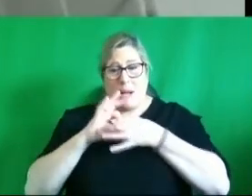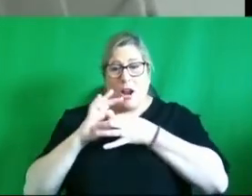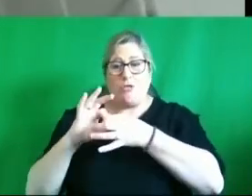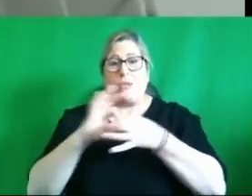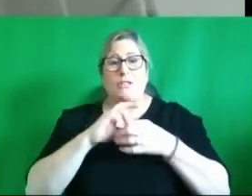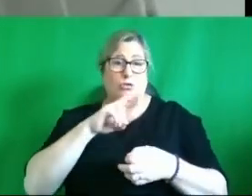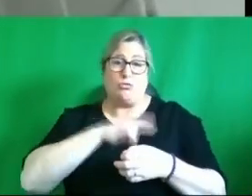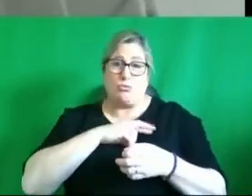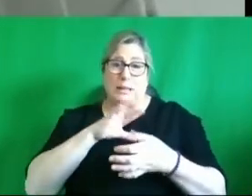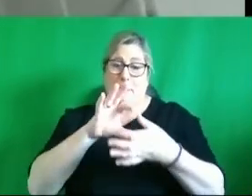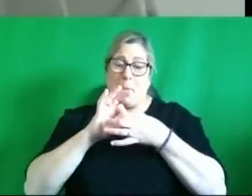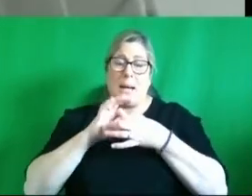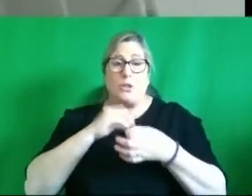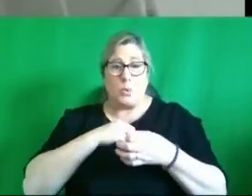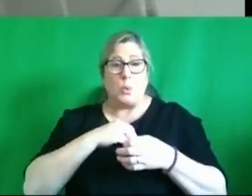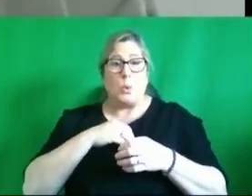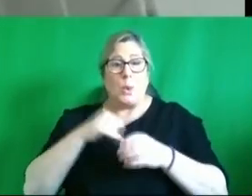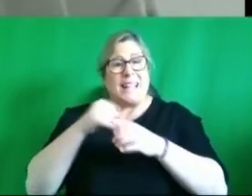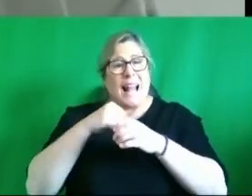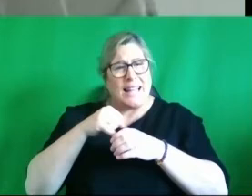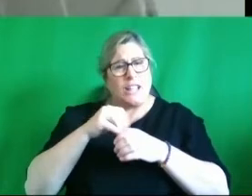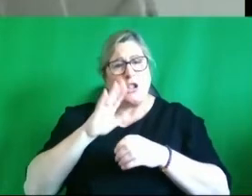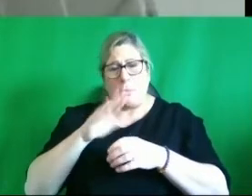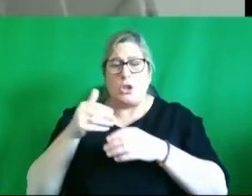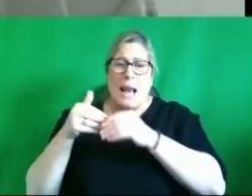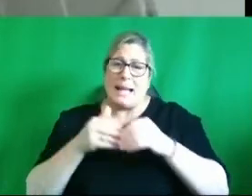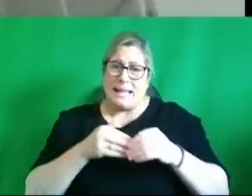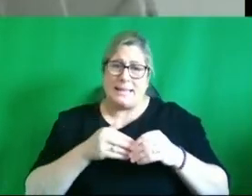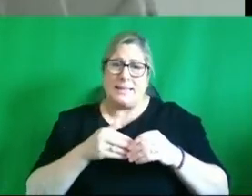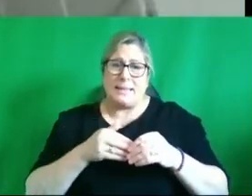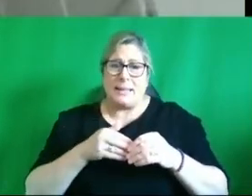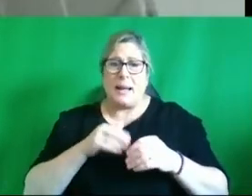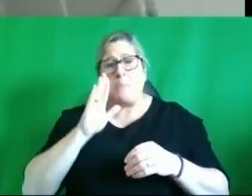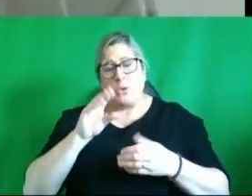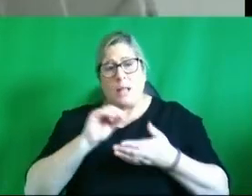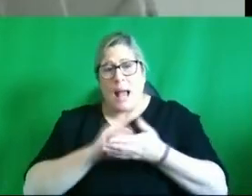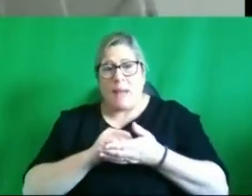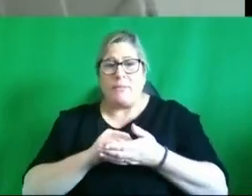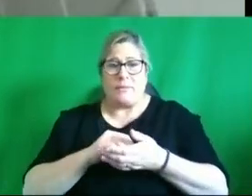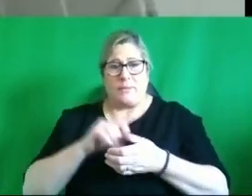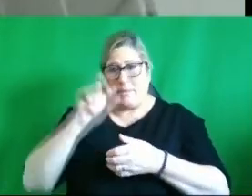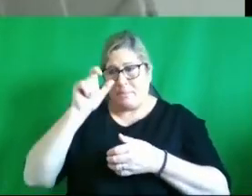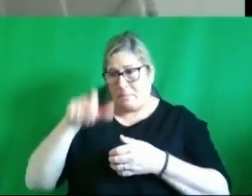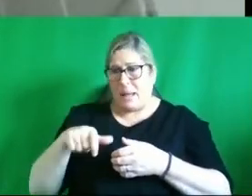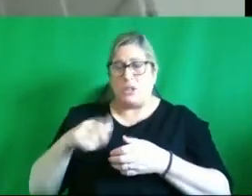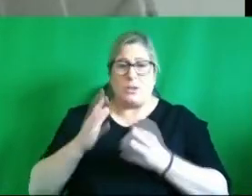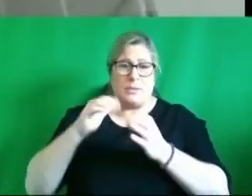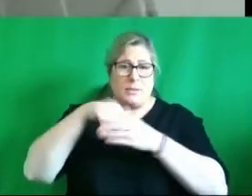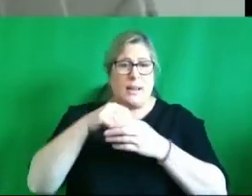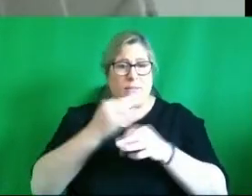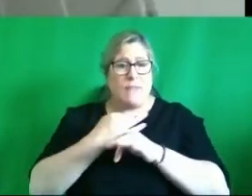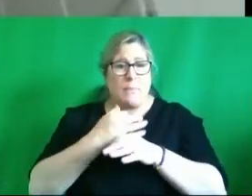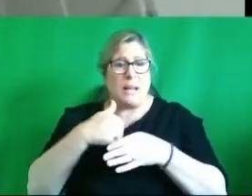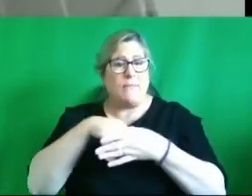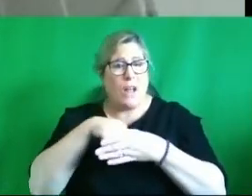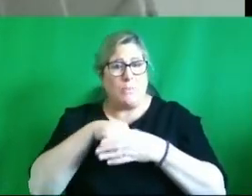the clinicians can't be clinician led and it's got to have the patient or the family involvement and so those are the two